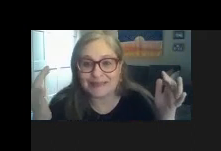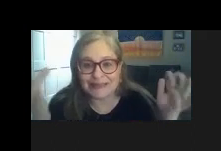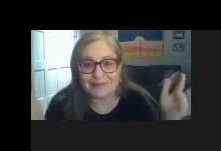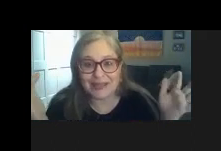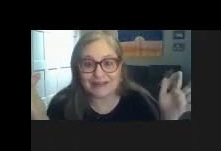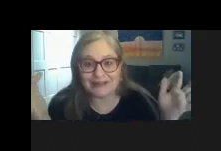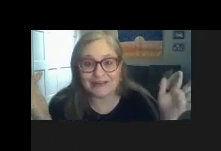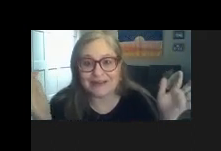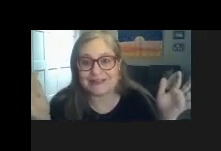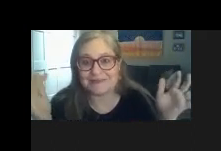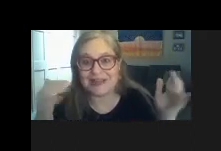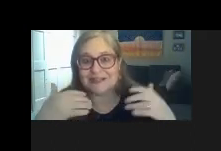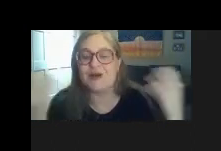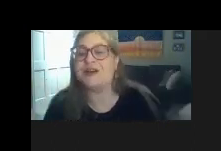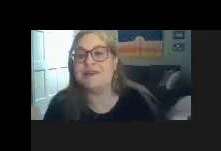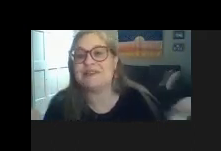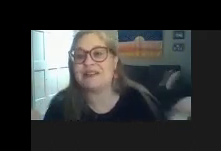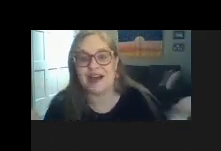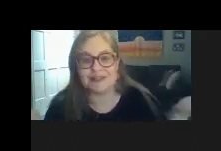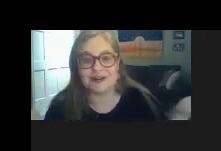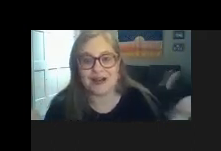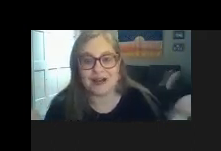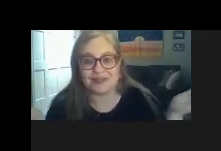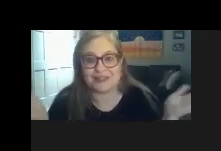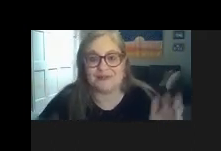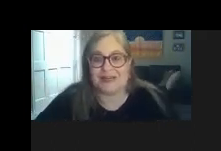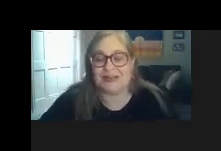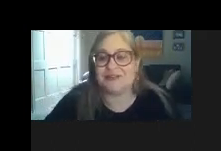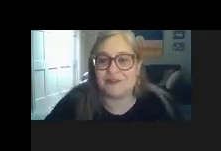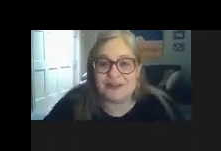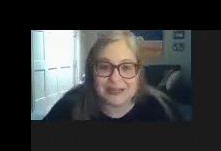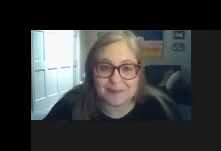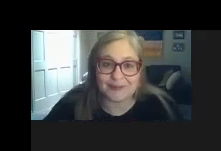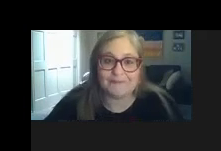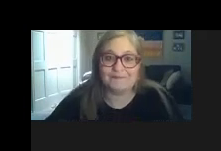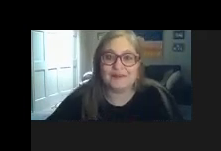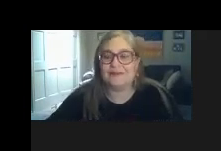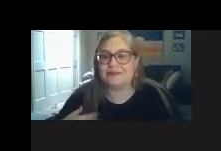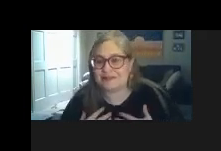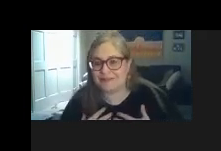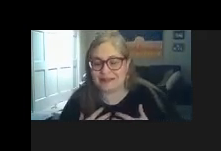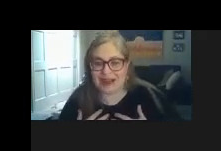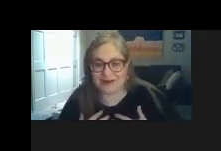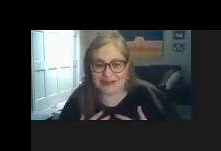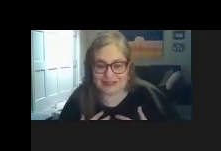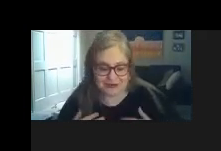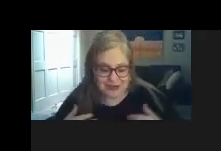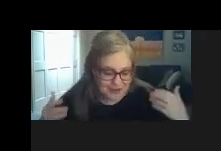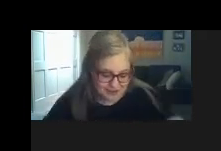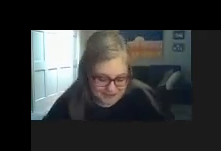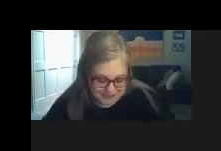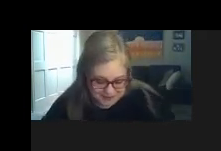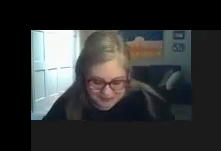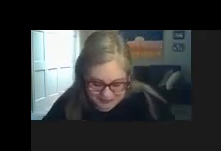probably limit in some cases what can be discussed or accomplished at the meeting so for example this is something that i ran into